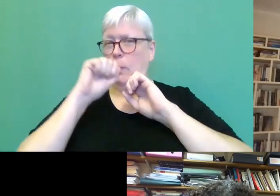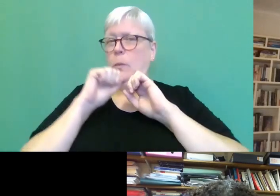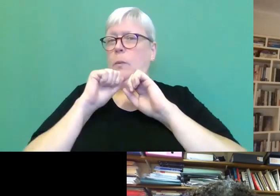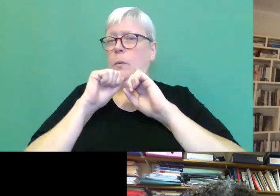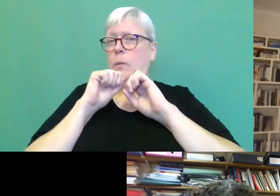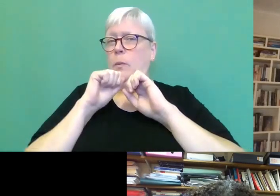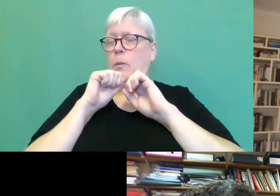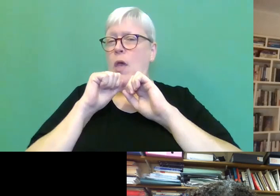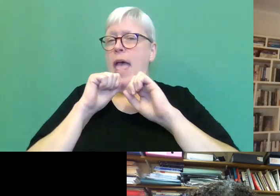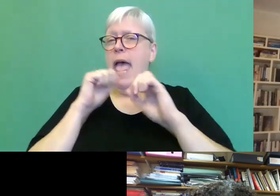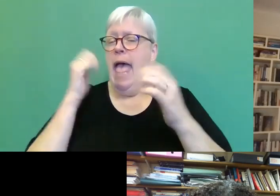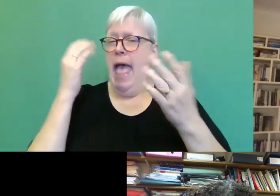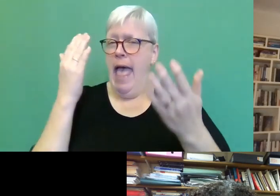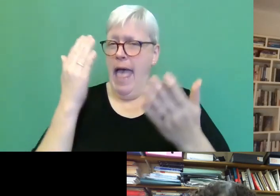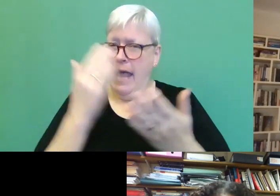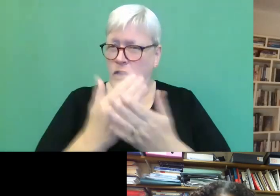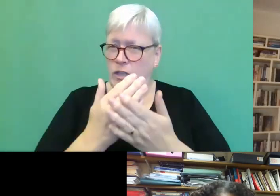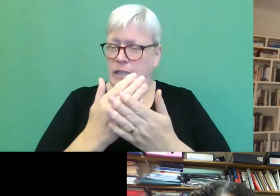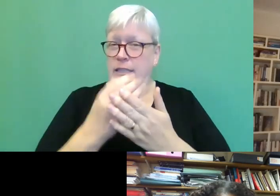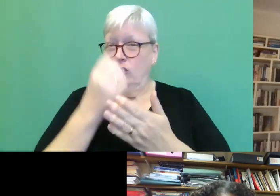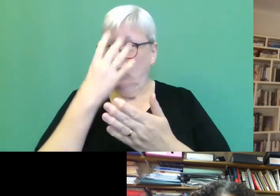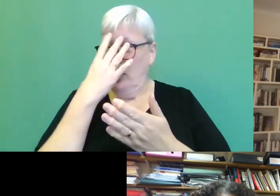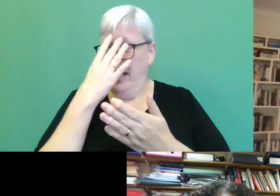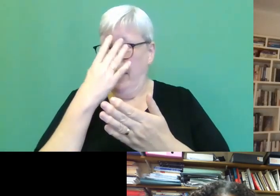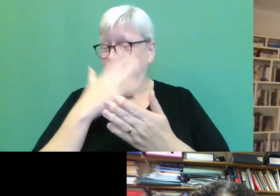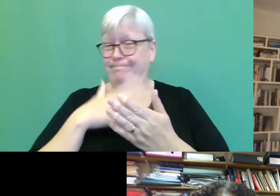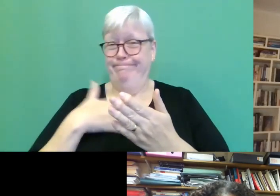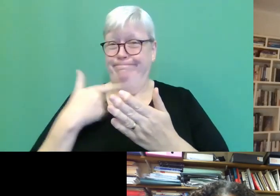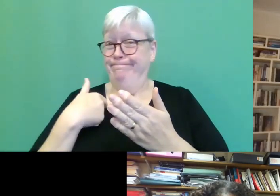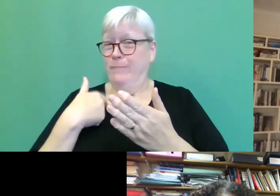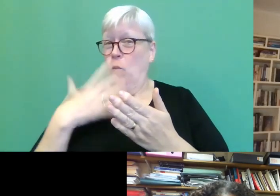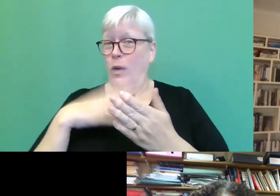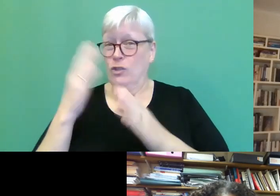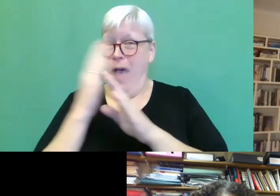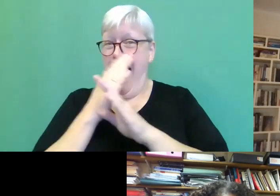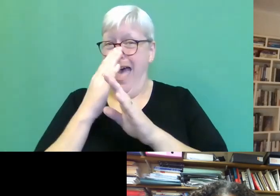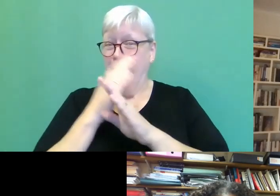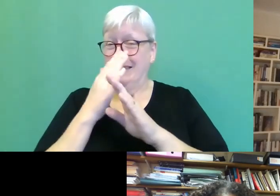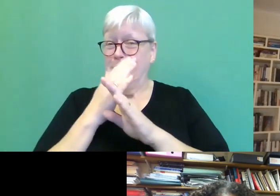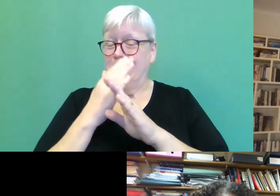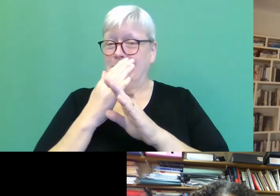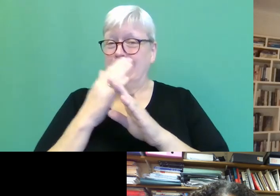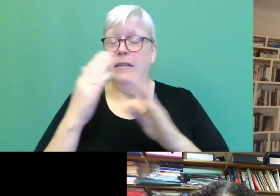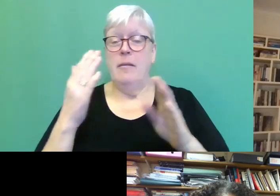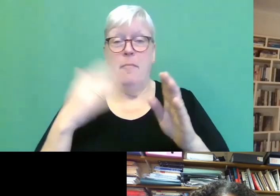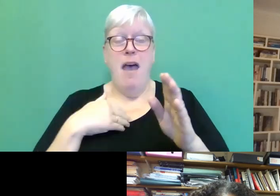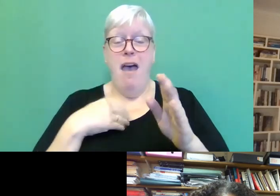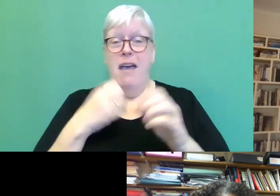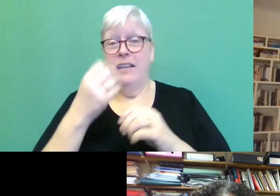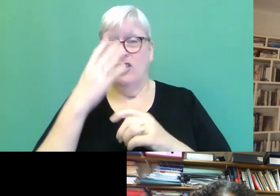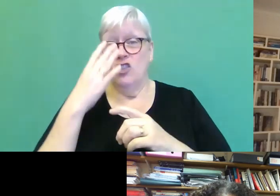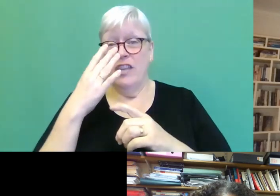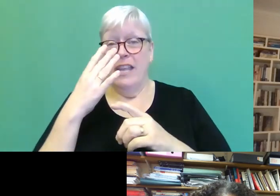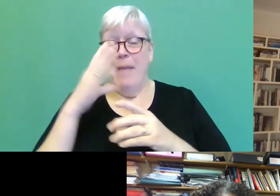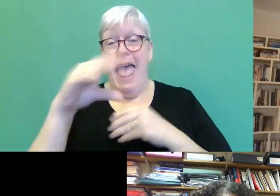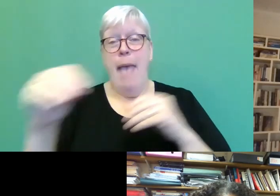Um, because when we, we, feel shame, we want to hide. But the, the irony is that the antidote to shame is empathy.